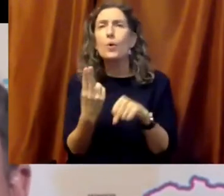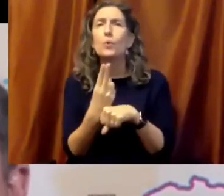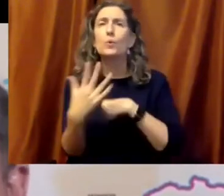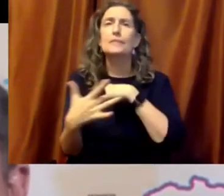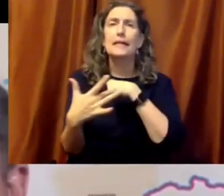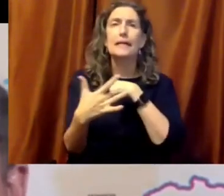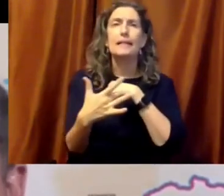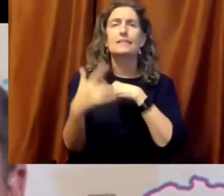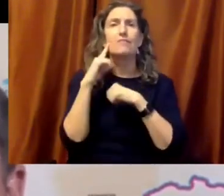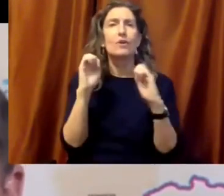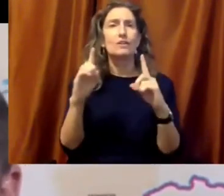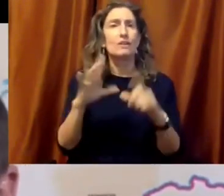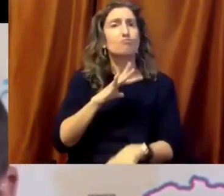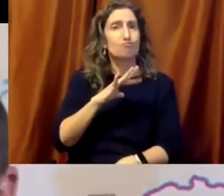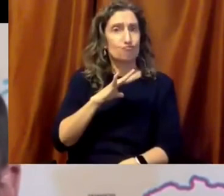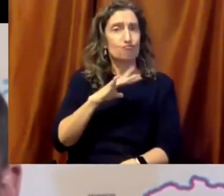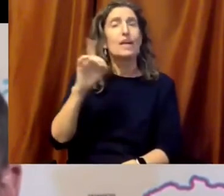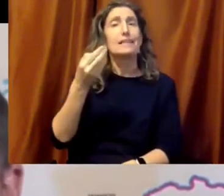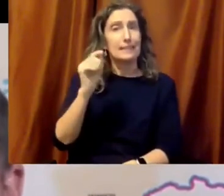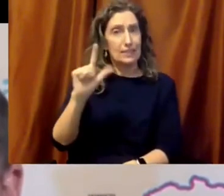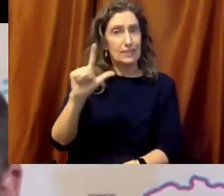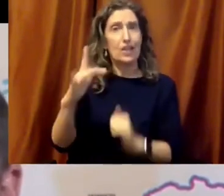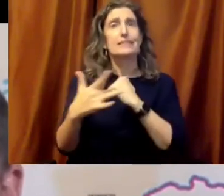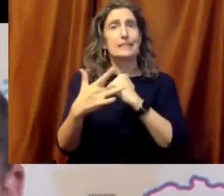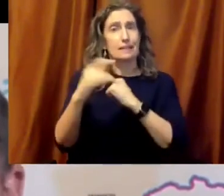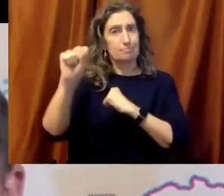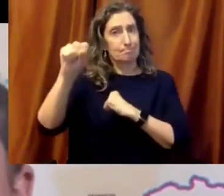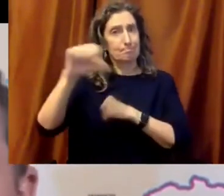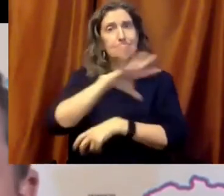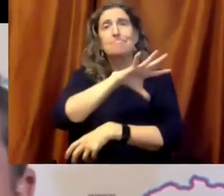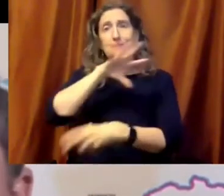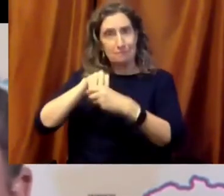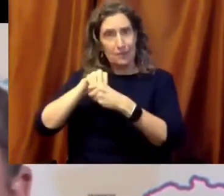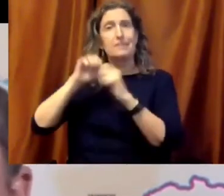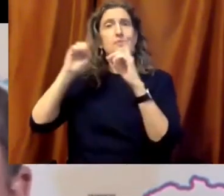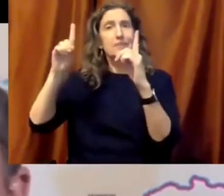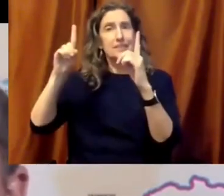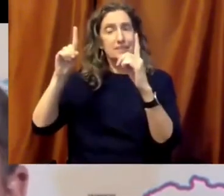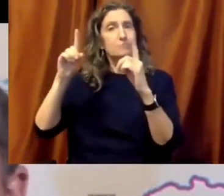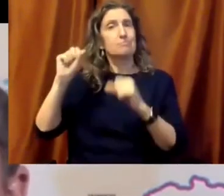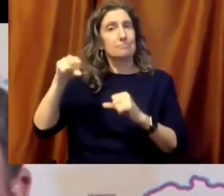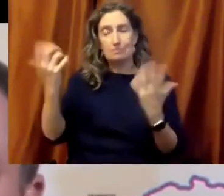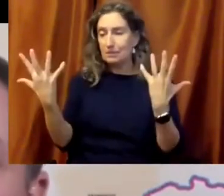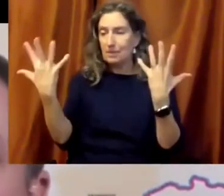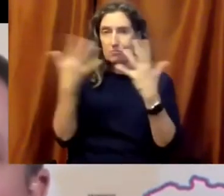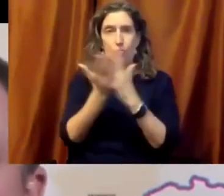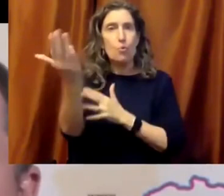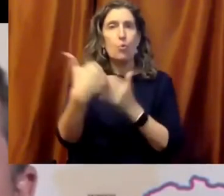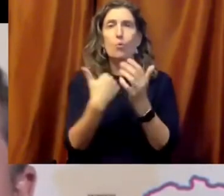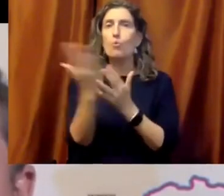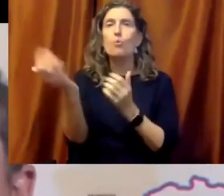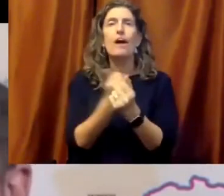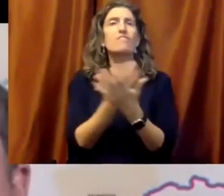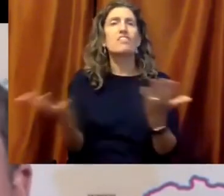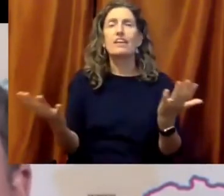of an educator's professional practice, integrated into the schools as a tool to enhance teaching and learning accompanied